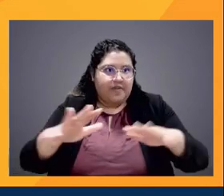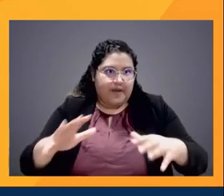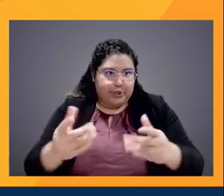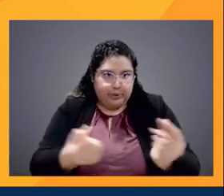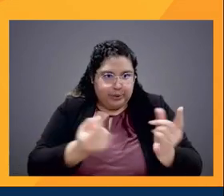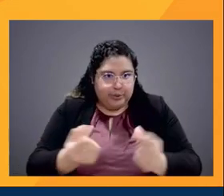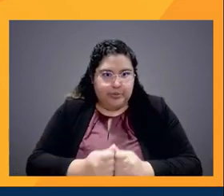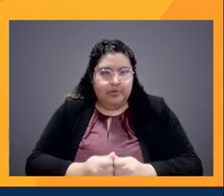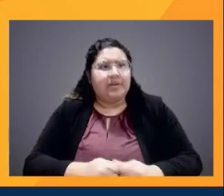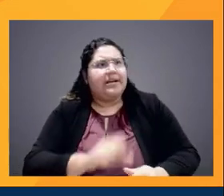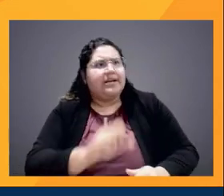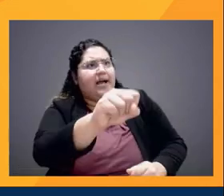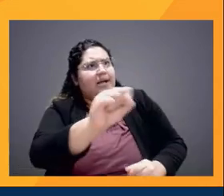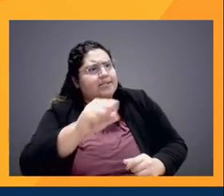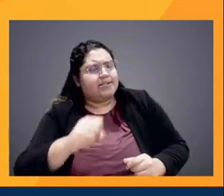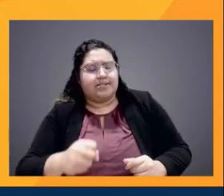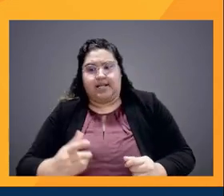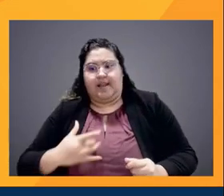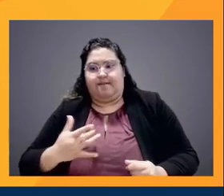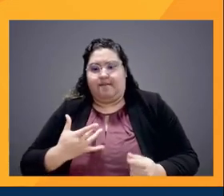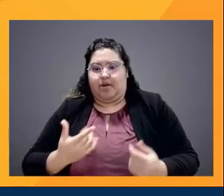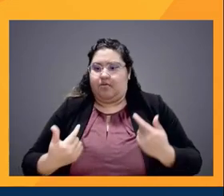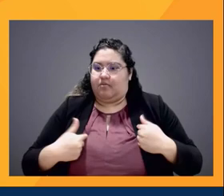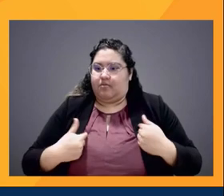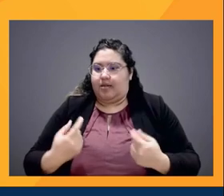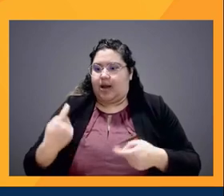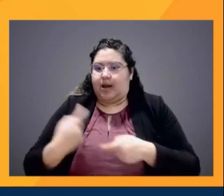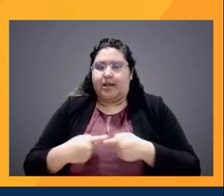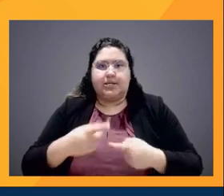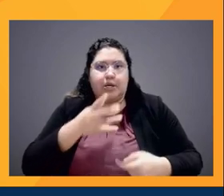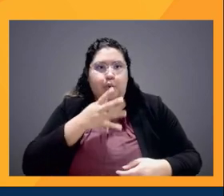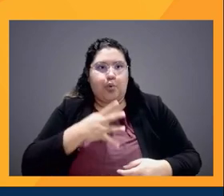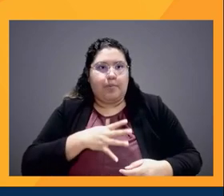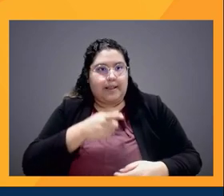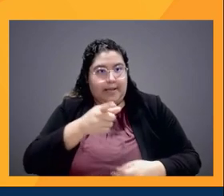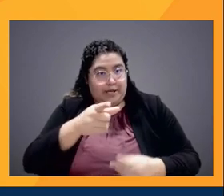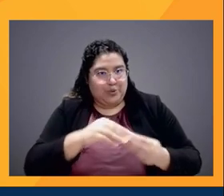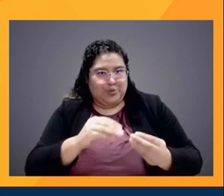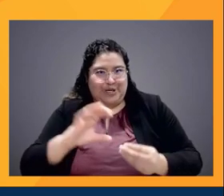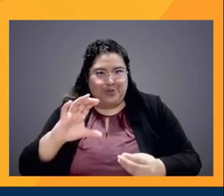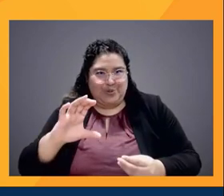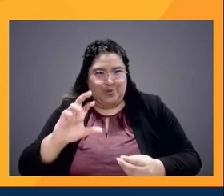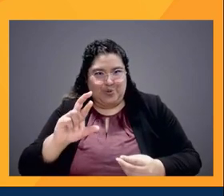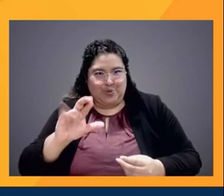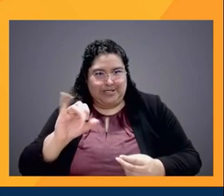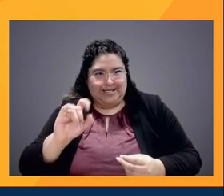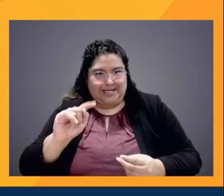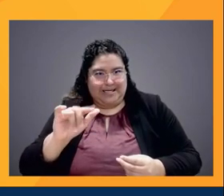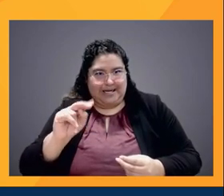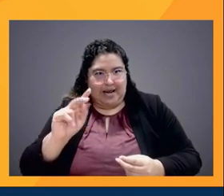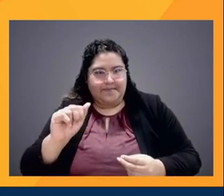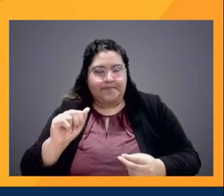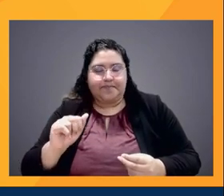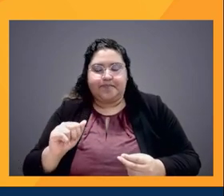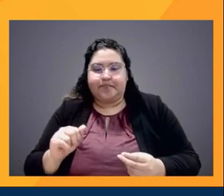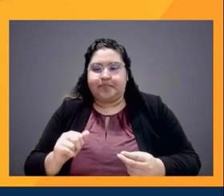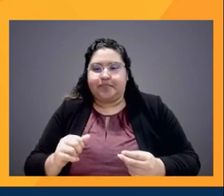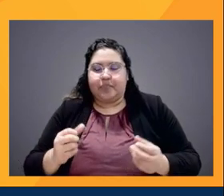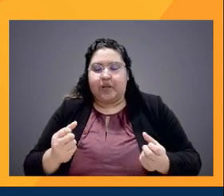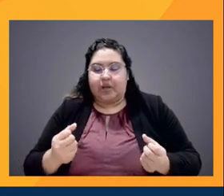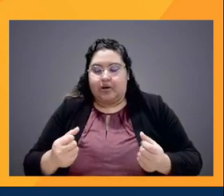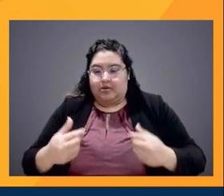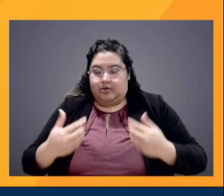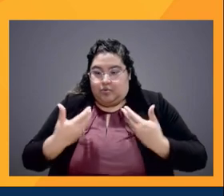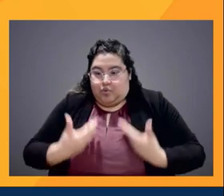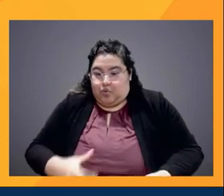I feel like, you know, as a Latina woman, yes. And like you very well said, Christina, the, you know, there's so many layers of being a